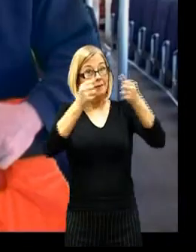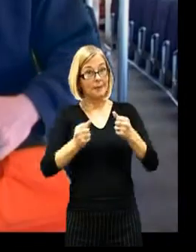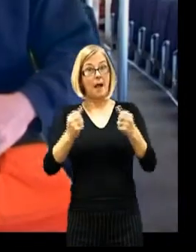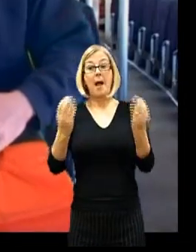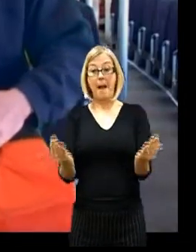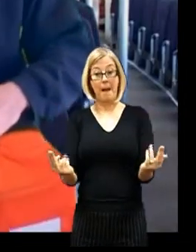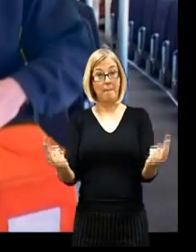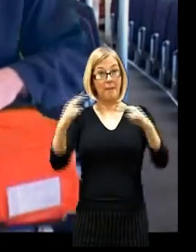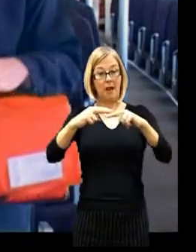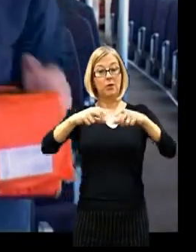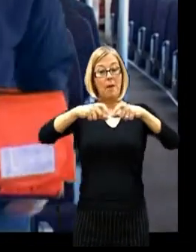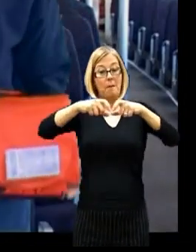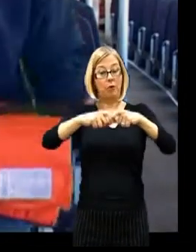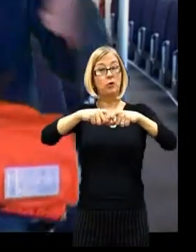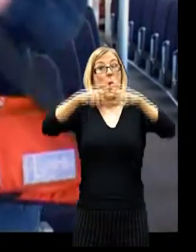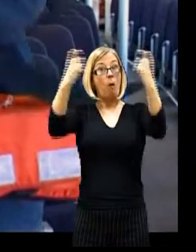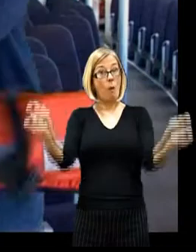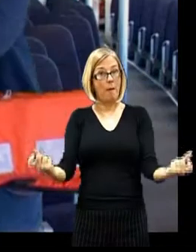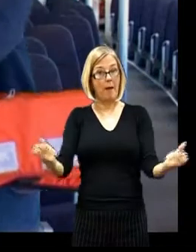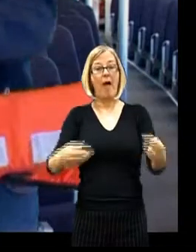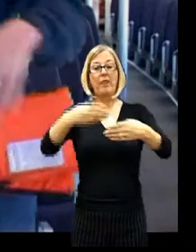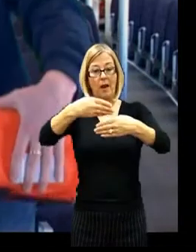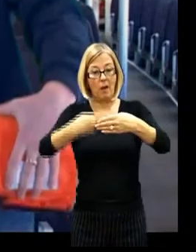unwrap the jacket before placing it over your head.